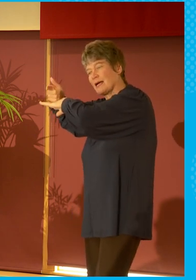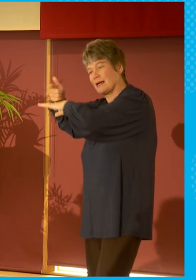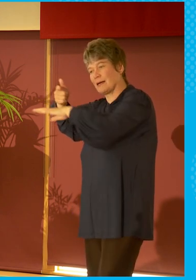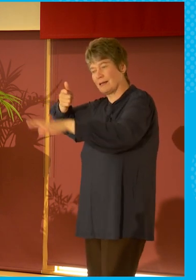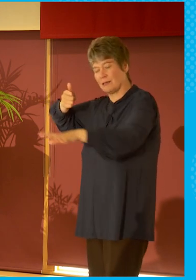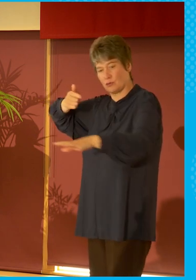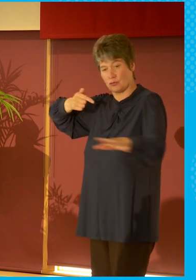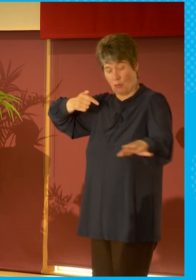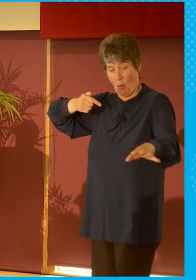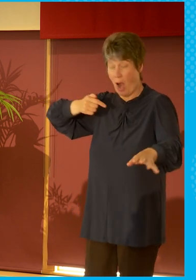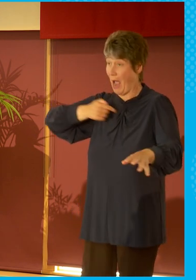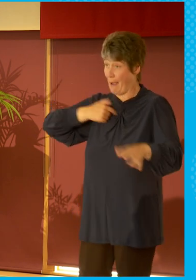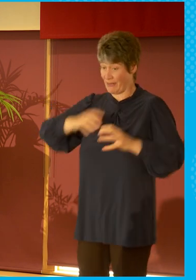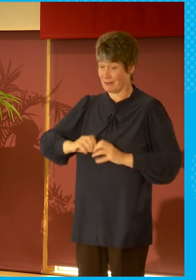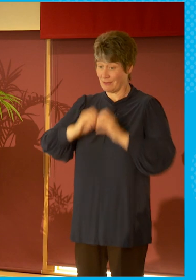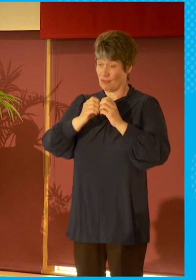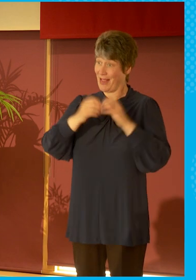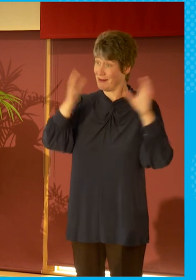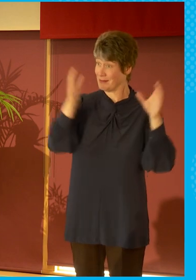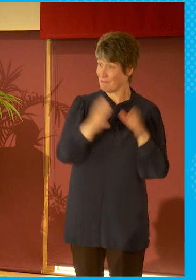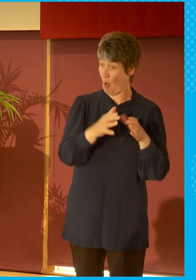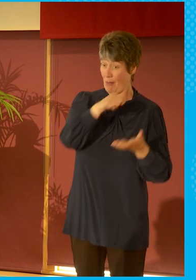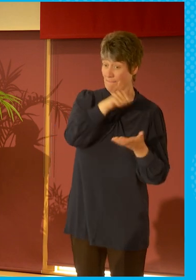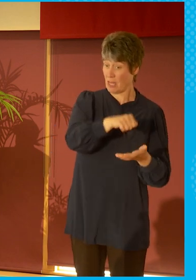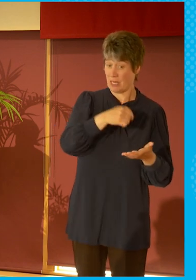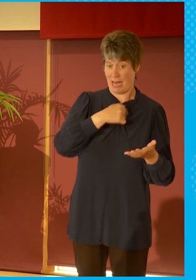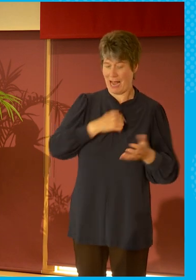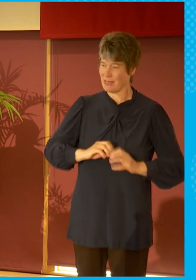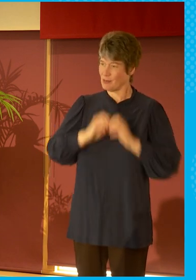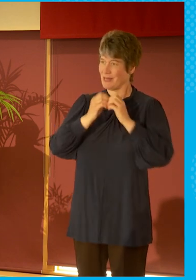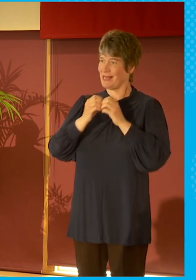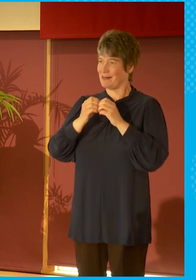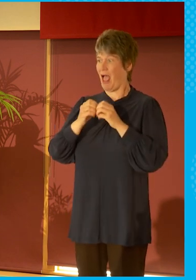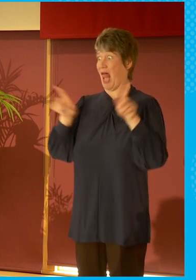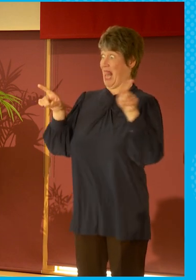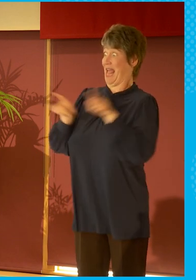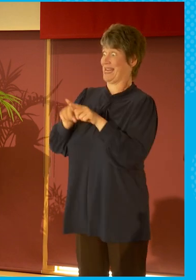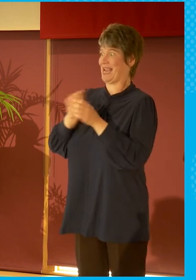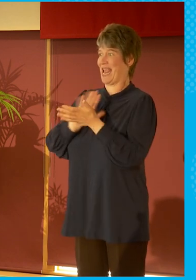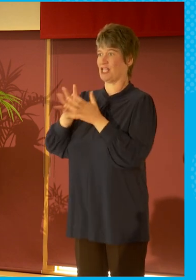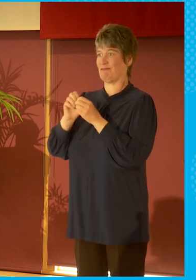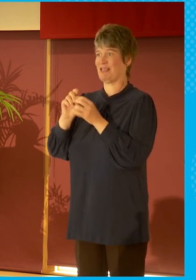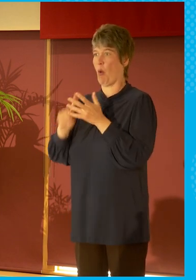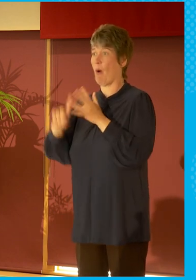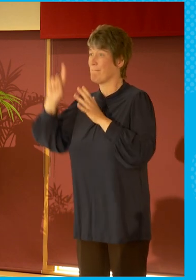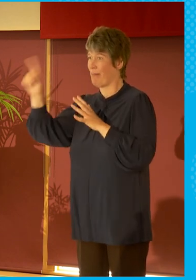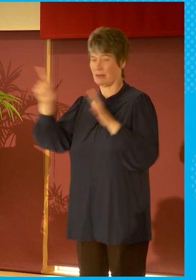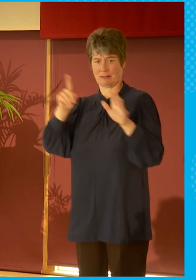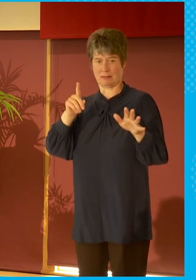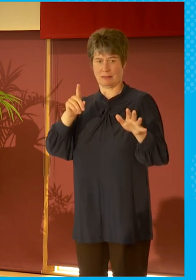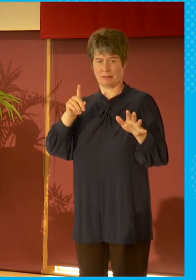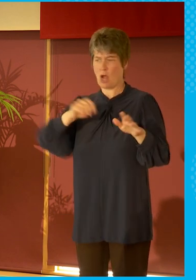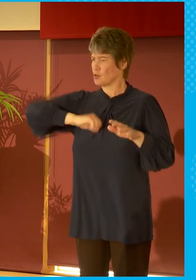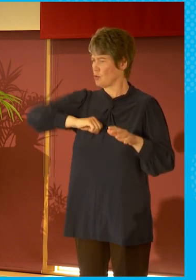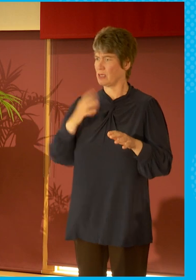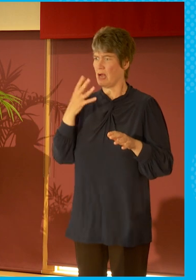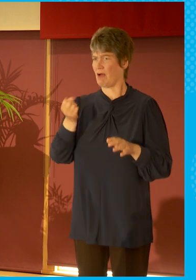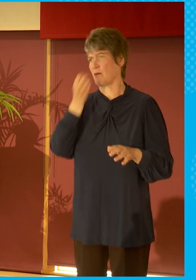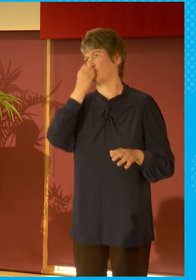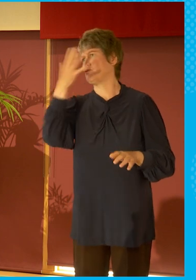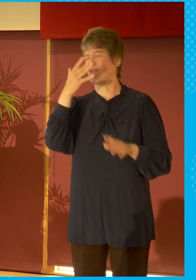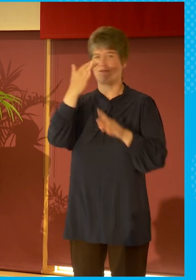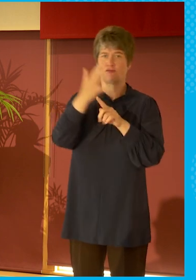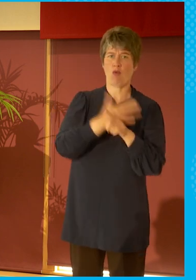was with a smaller budget and he said that is the problem. Scotland, Scotland has got some beautiful stories, gorgeous stories